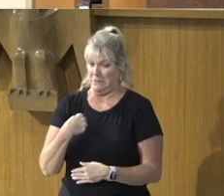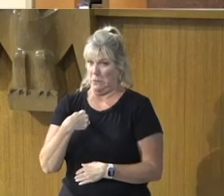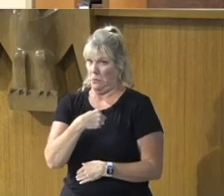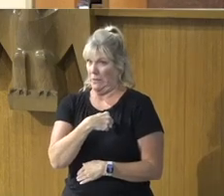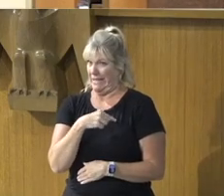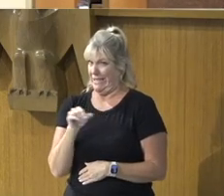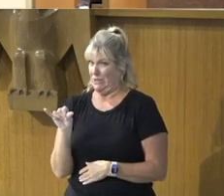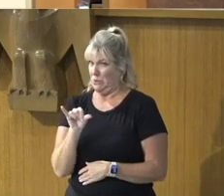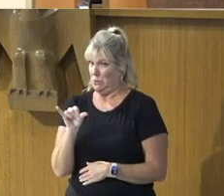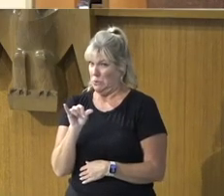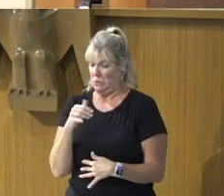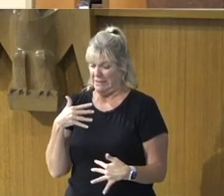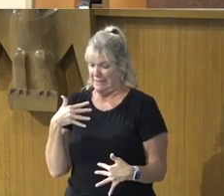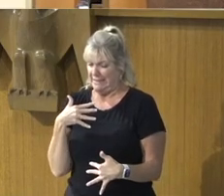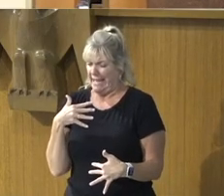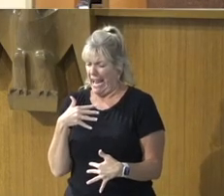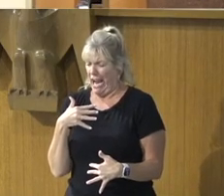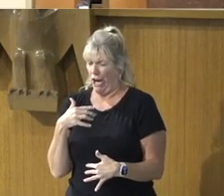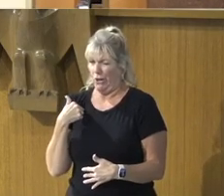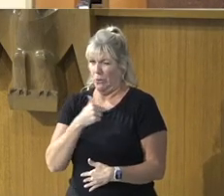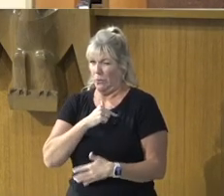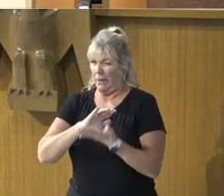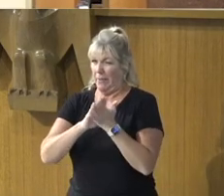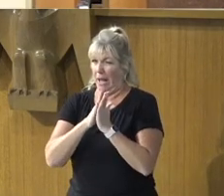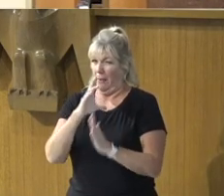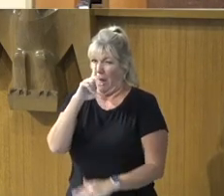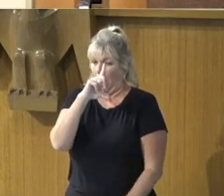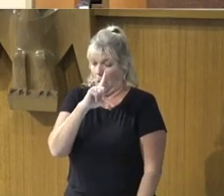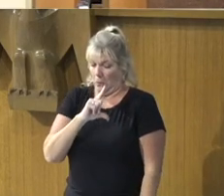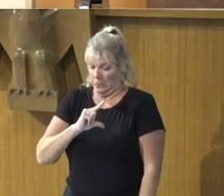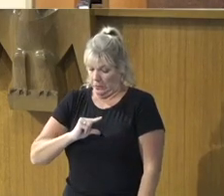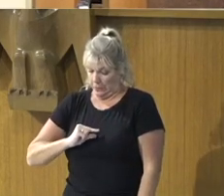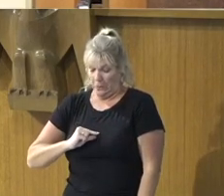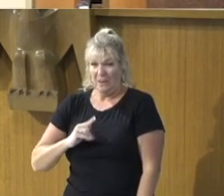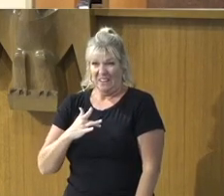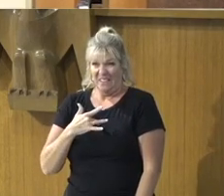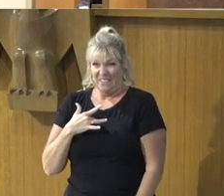in size, And worse, In self-worth,